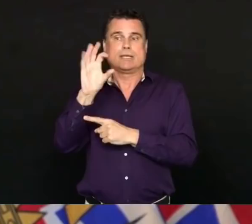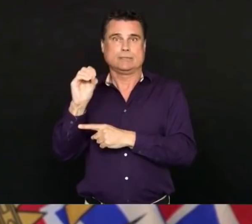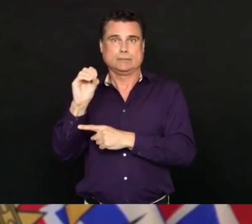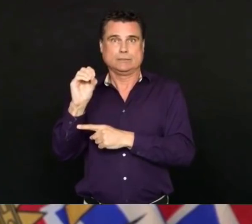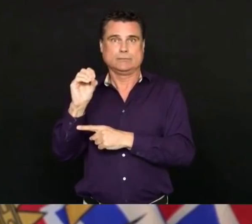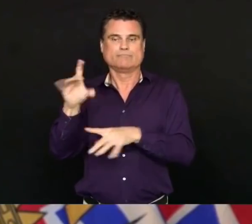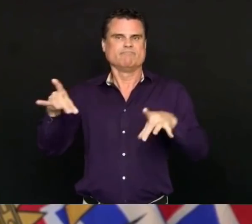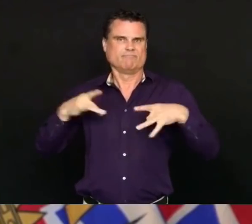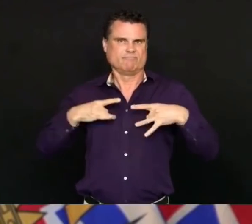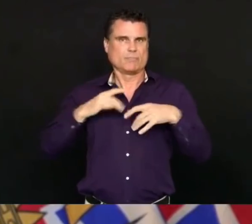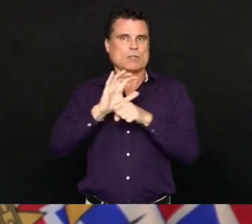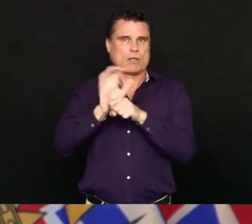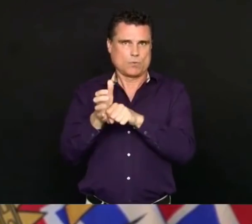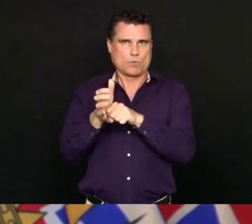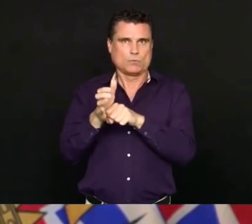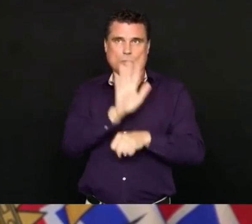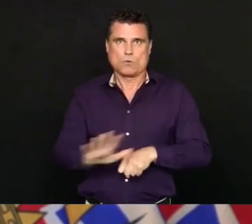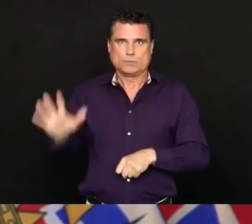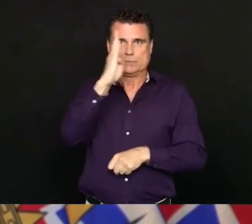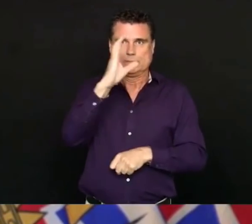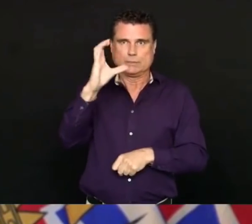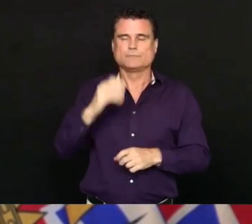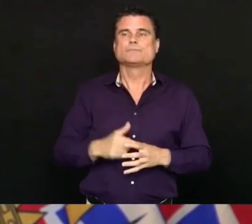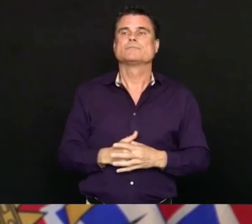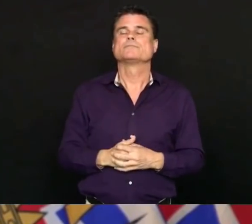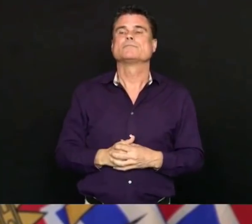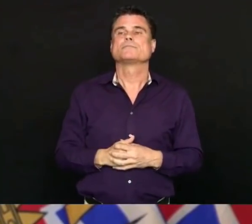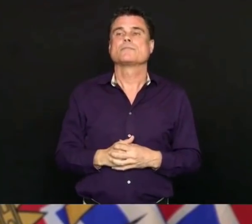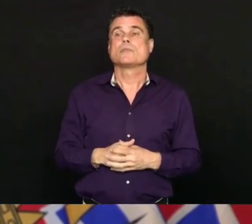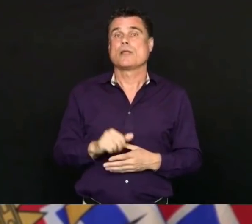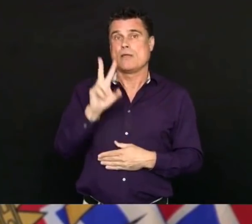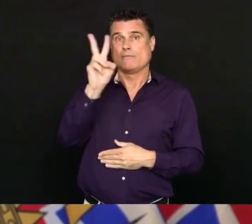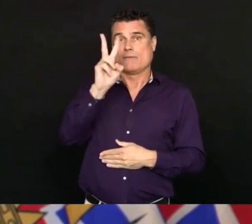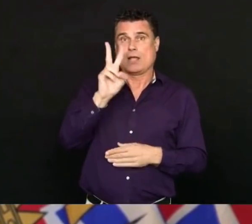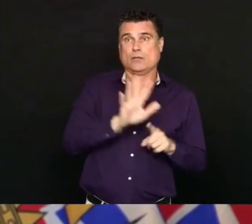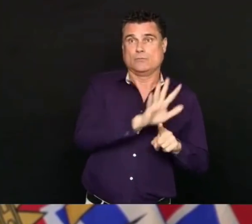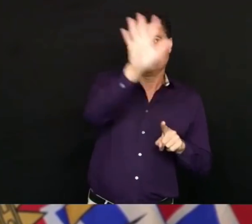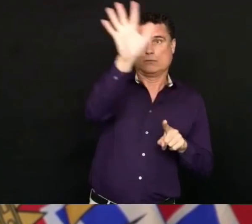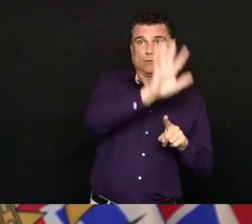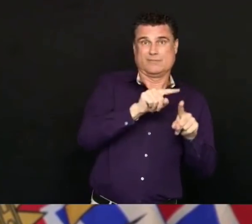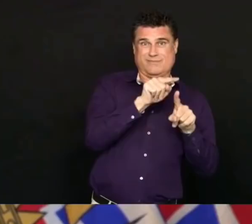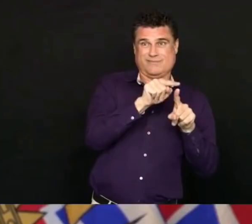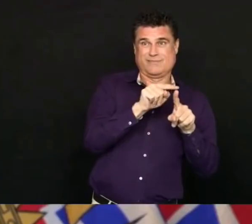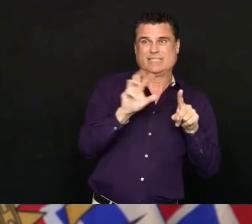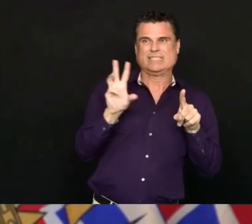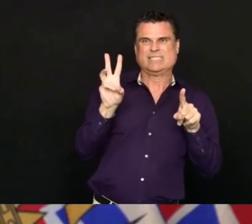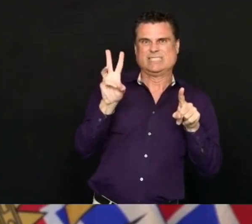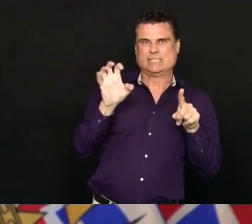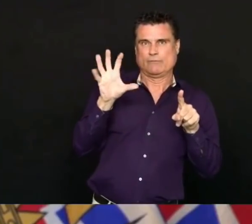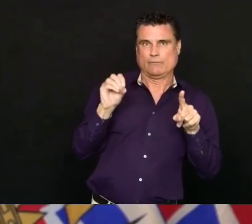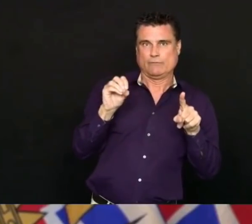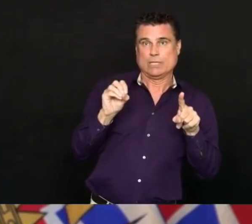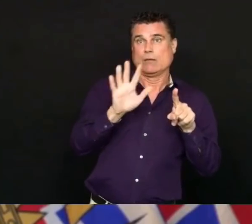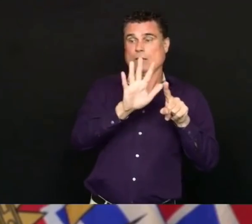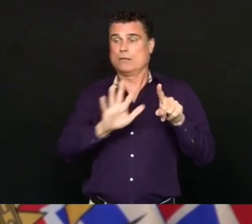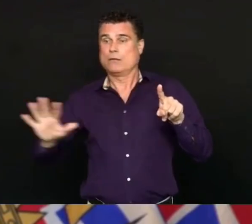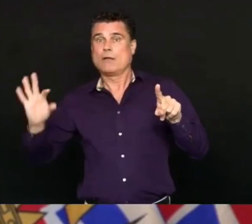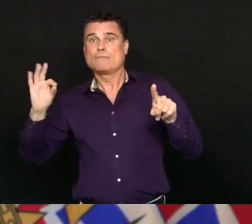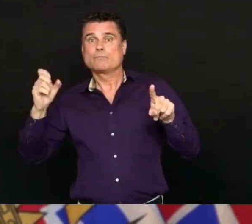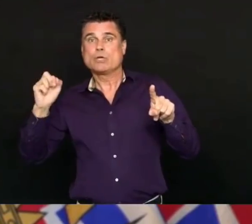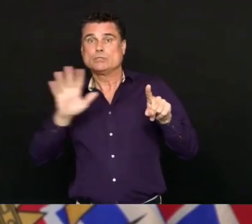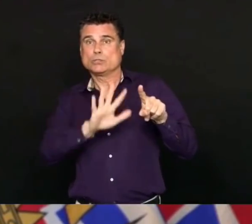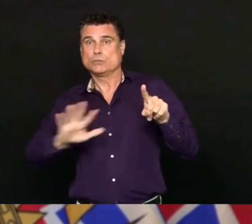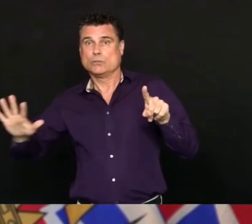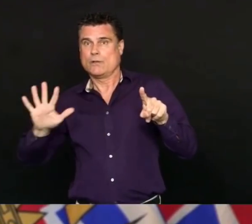province. That includes 650 in the Vancouver Coastal Health Region, 591 people in the Fraser